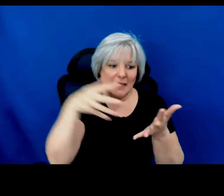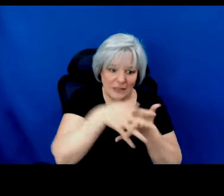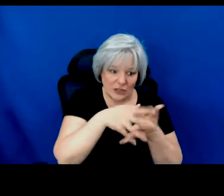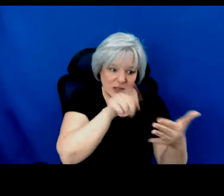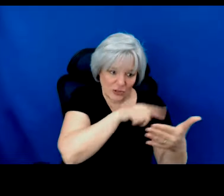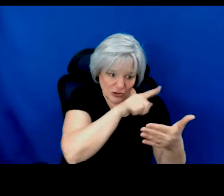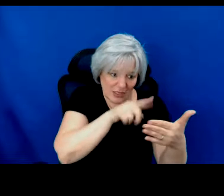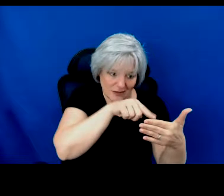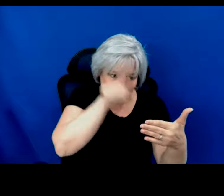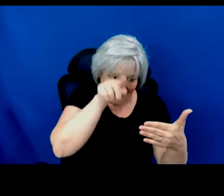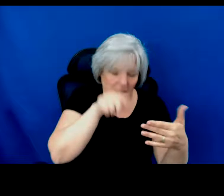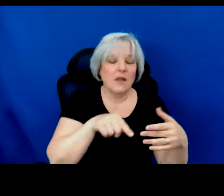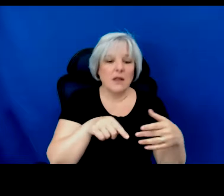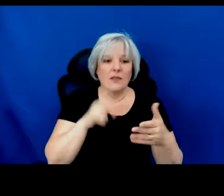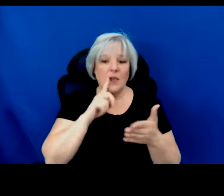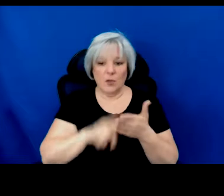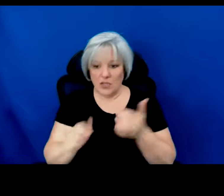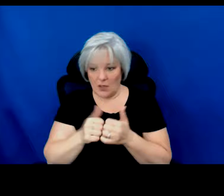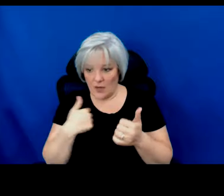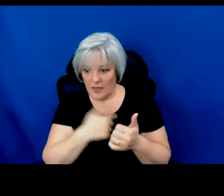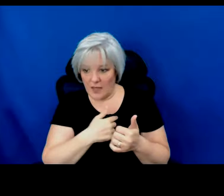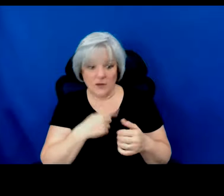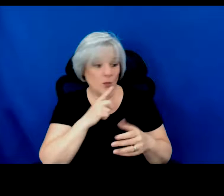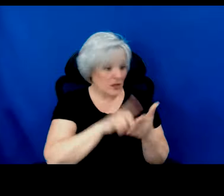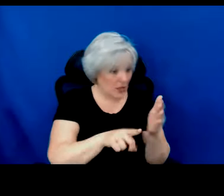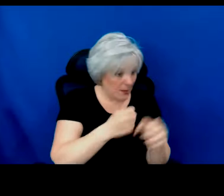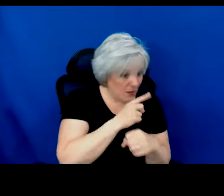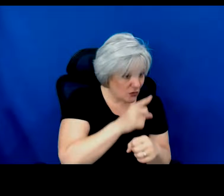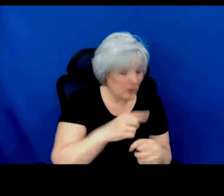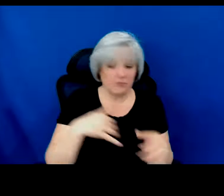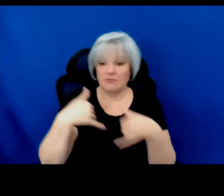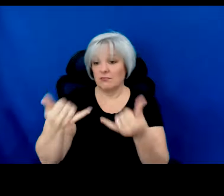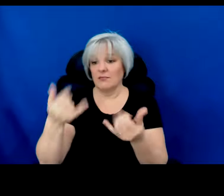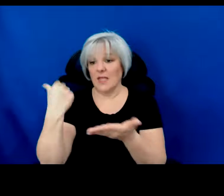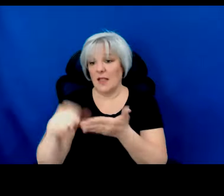communicate with us. We just check and make sure. And then we send you an award letter.